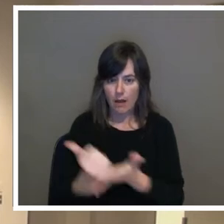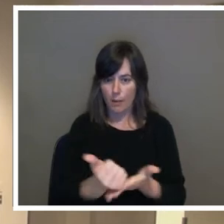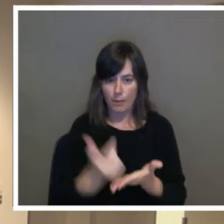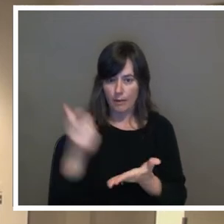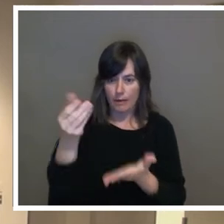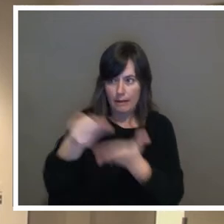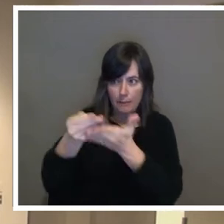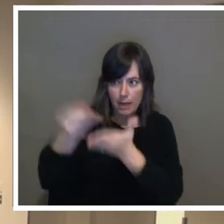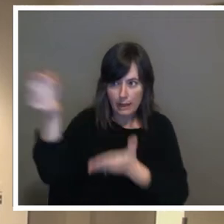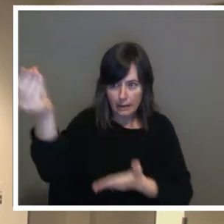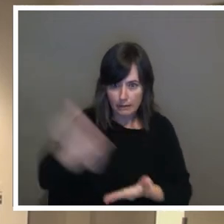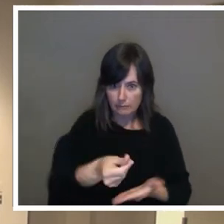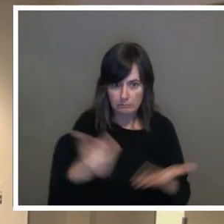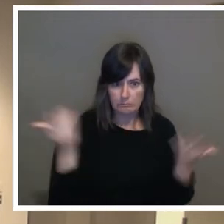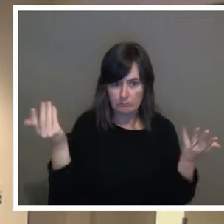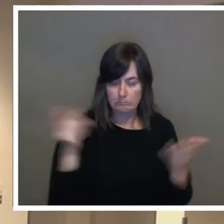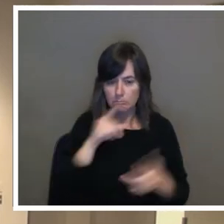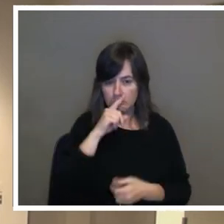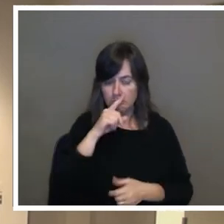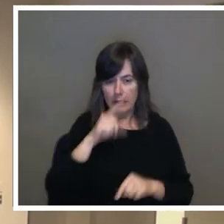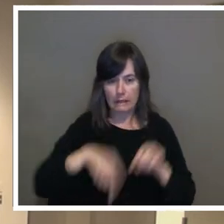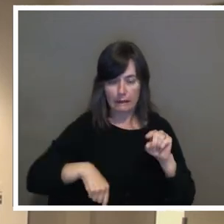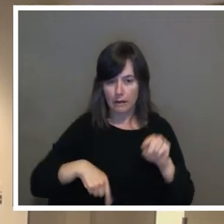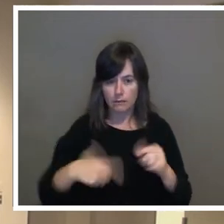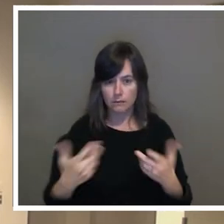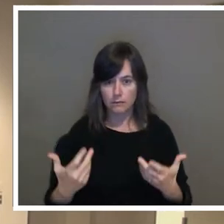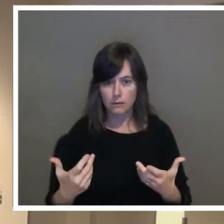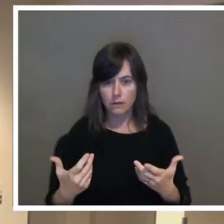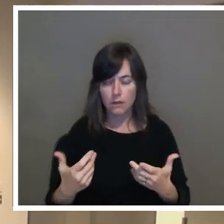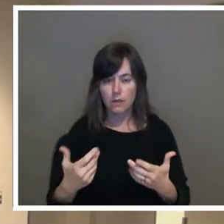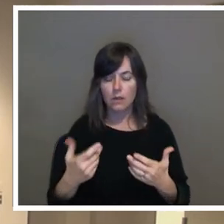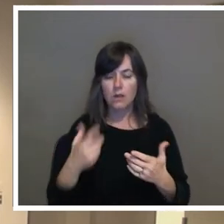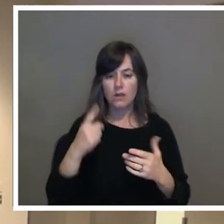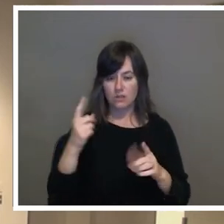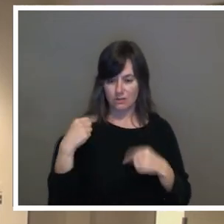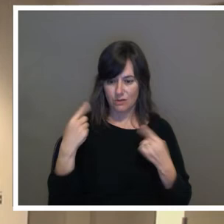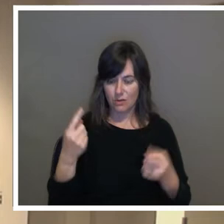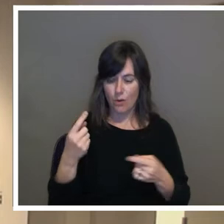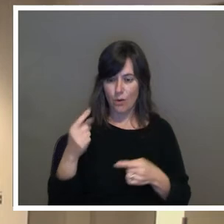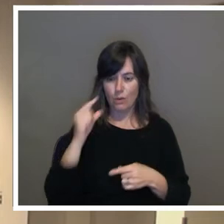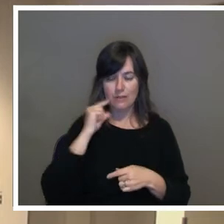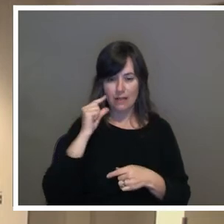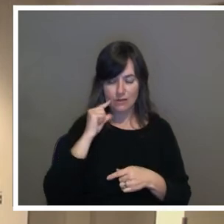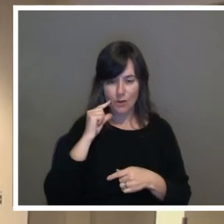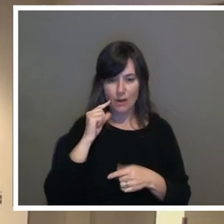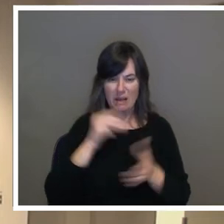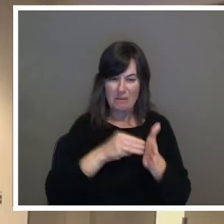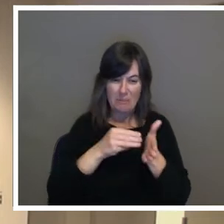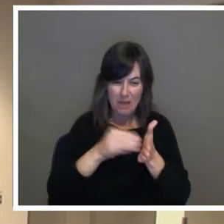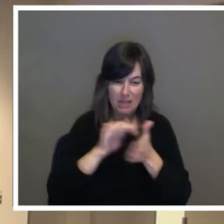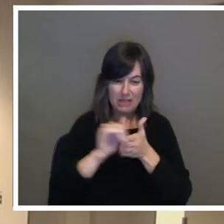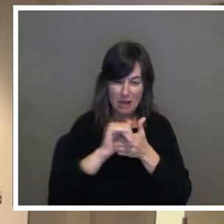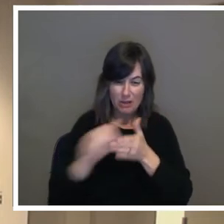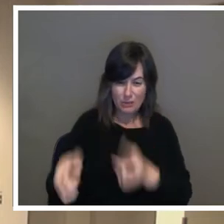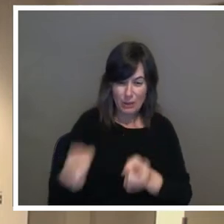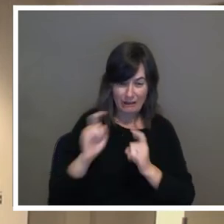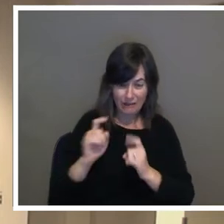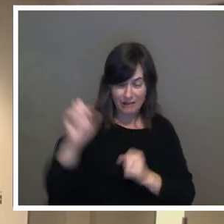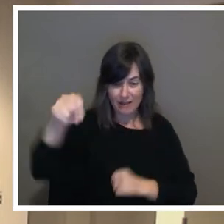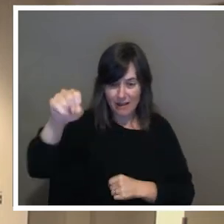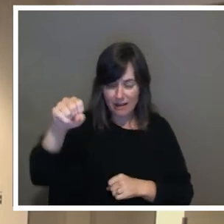So since they've given San Antonio millions of dollars for the